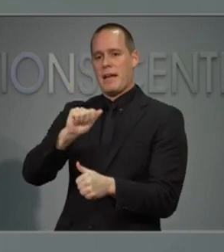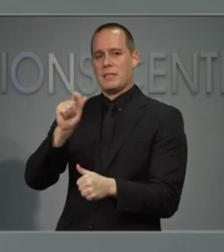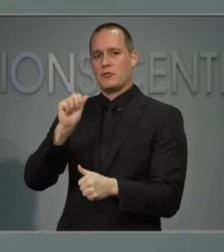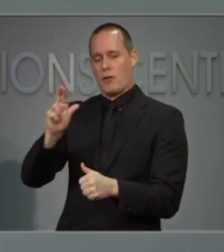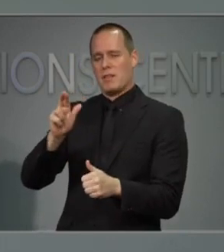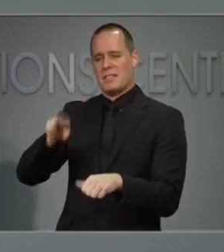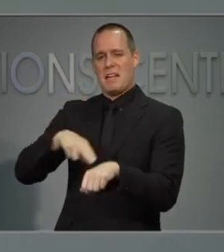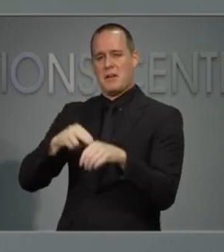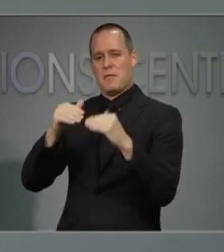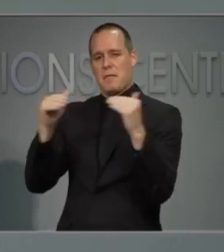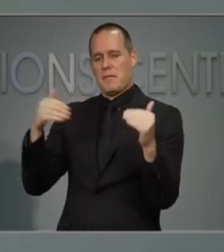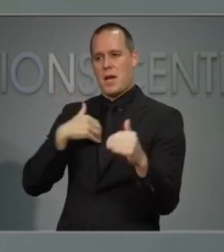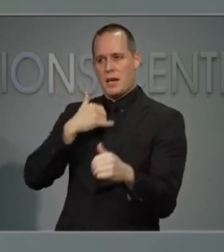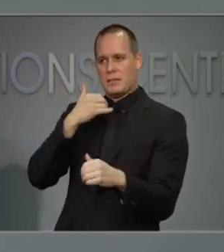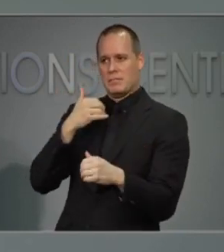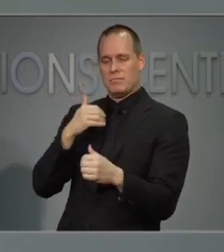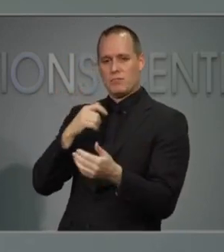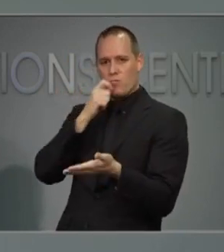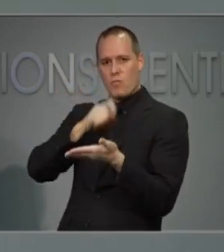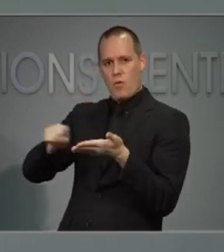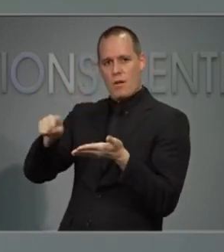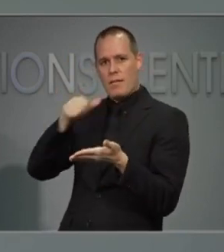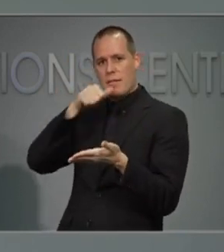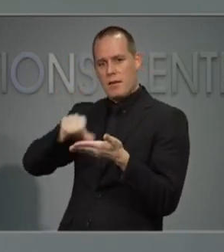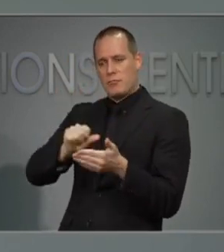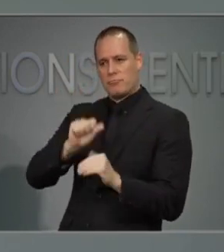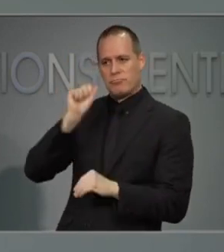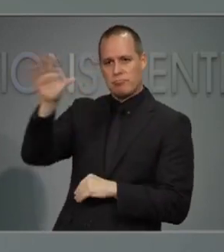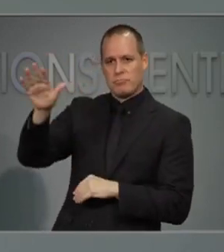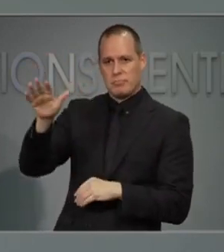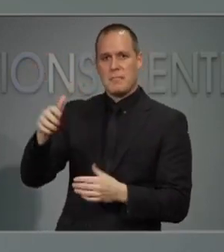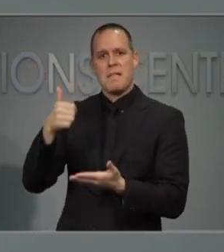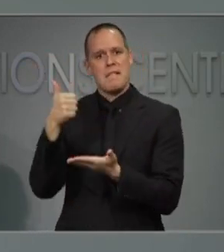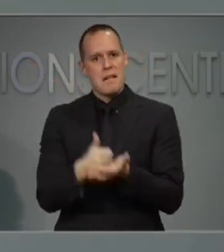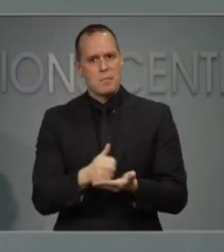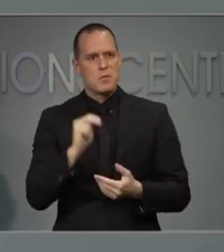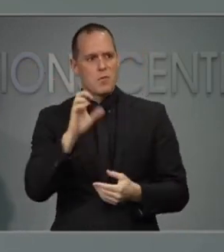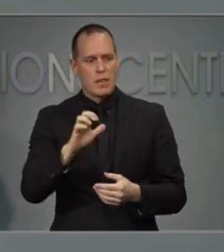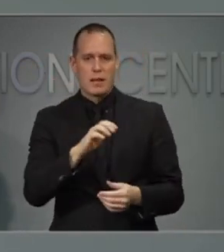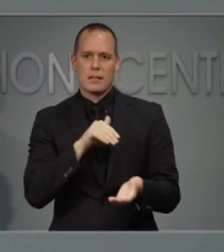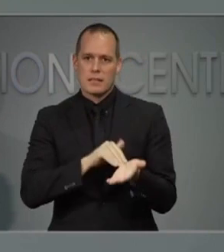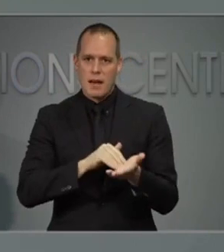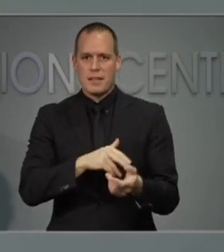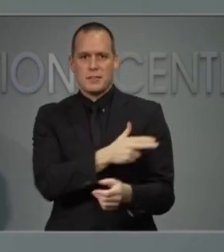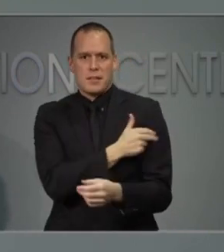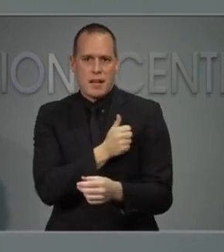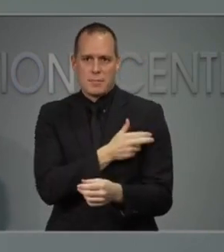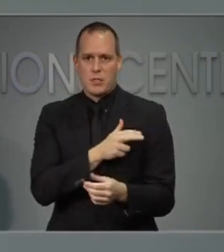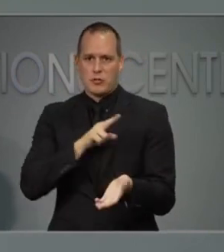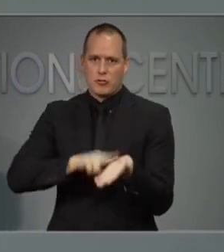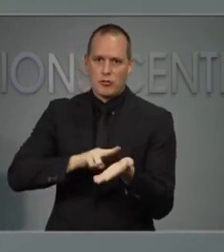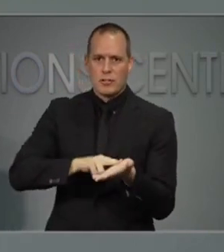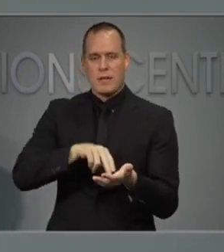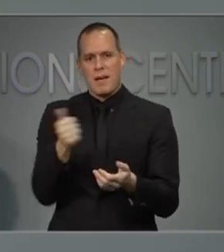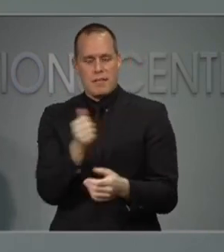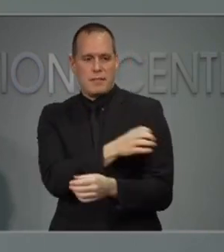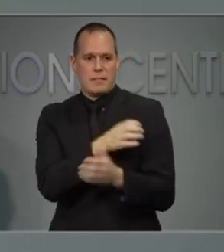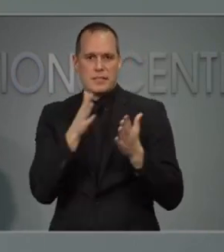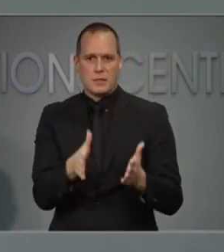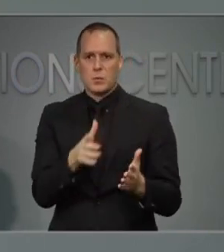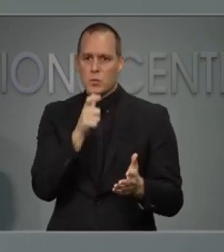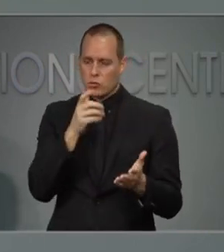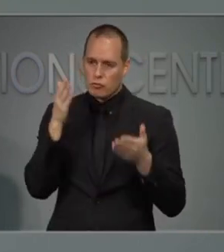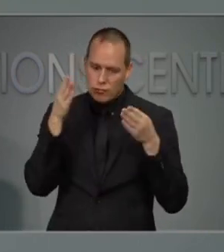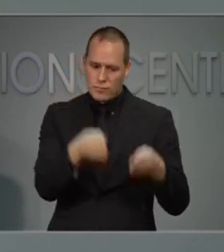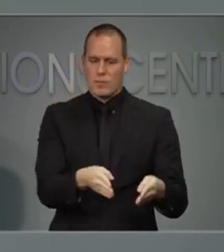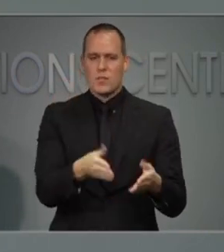asking him to support the North Carolina health care providers, the doctors, the nurses, hospitals, and other clinicians who serve